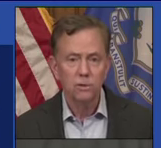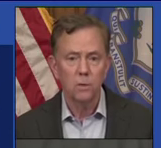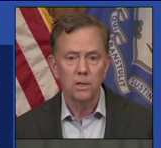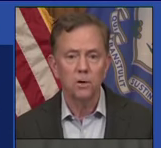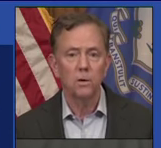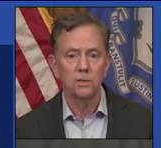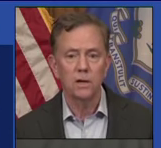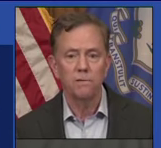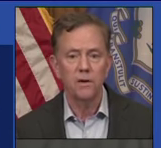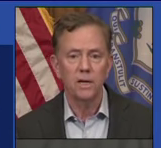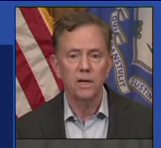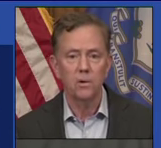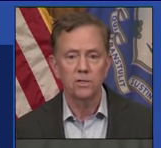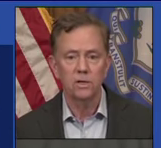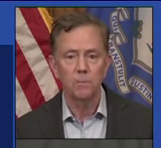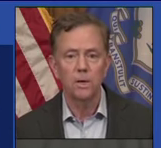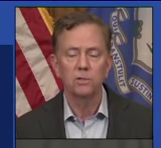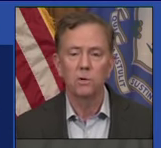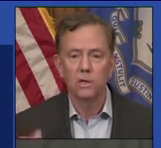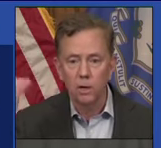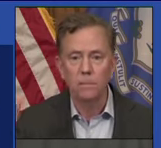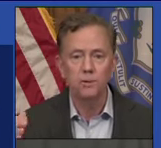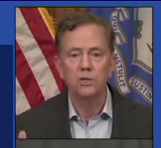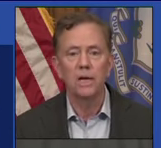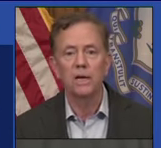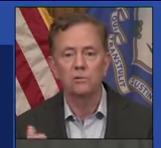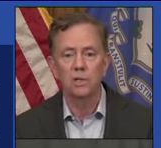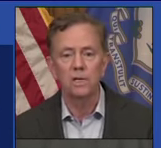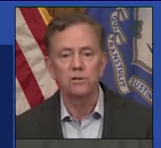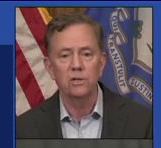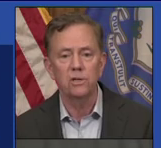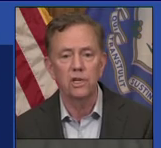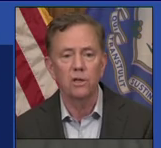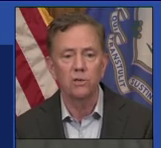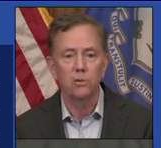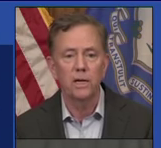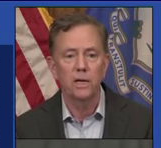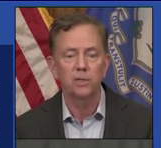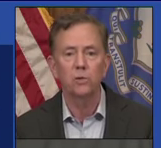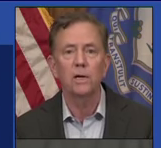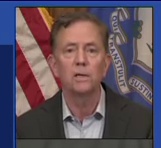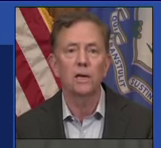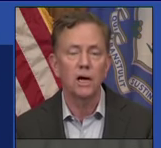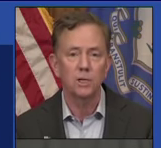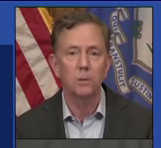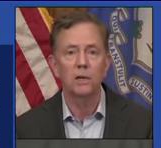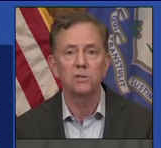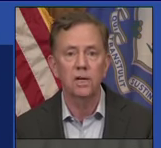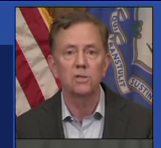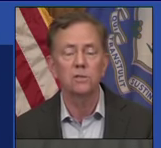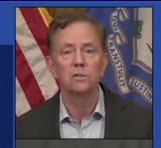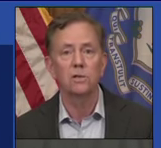This is one that always I find interesting because while there are ups and downs, at least you can see the three-day trend and